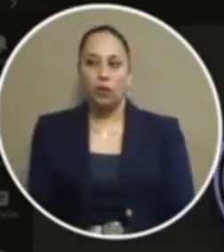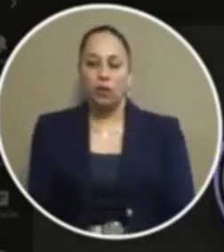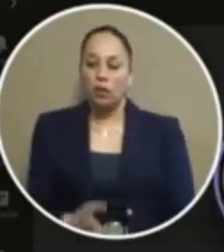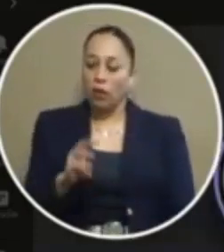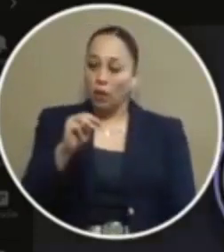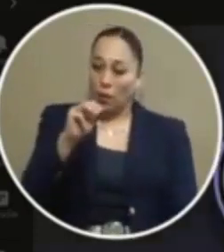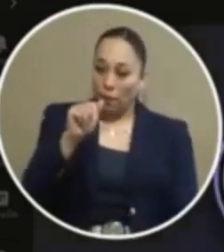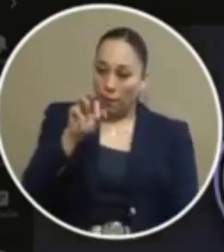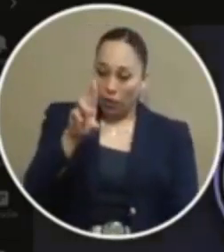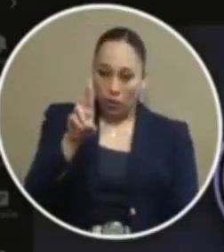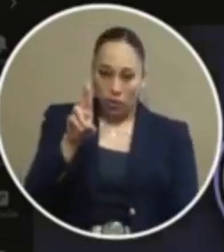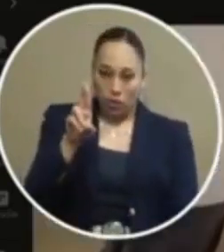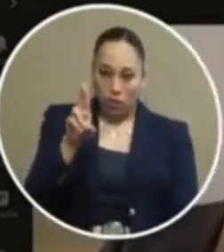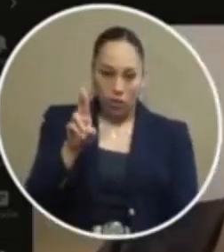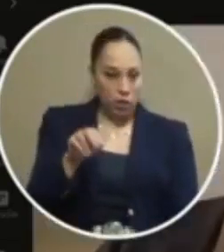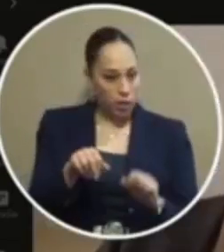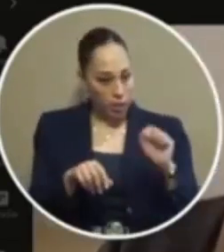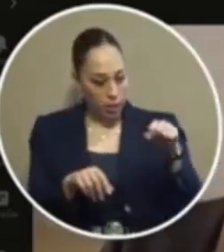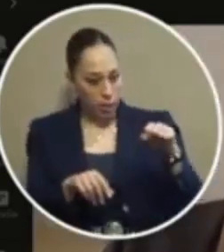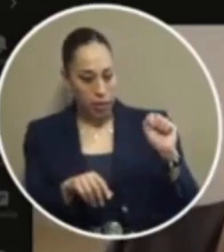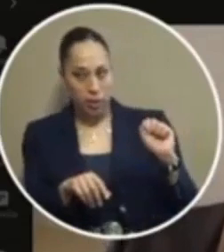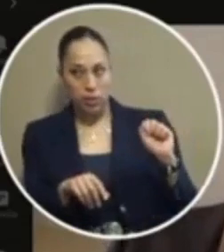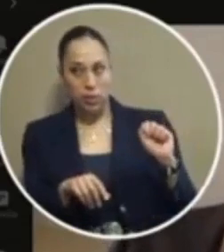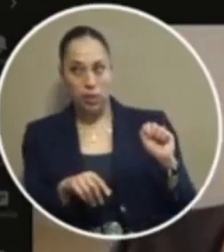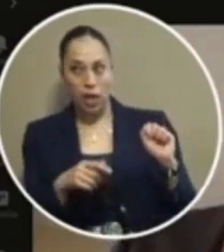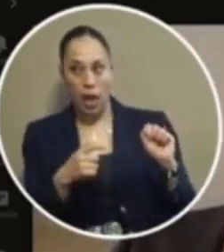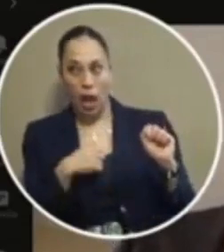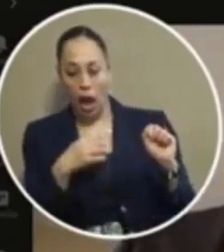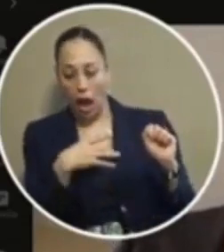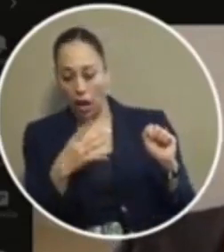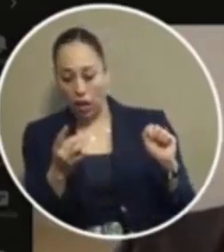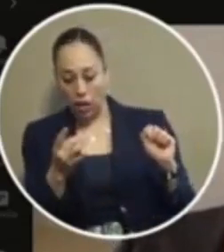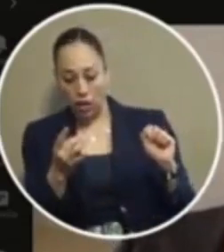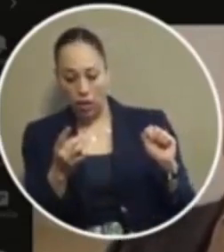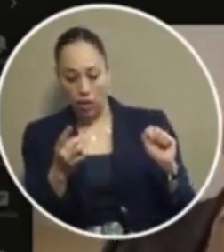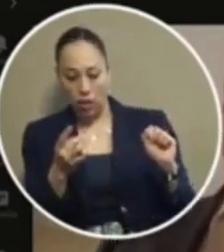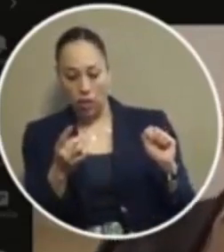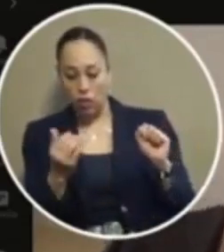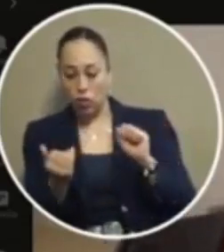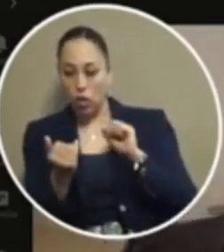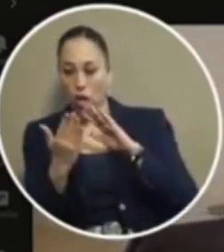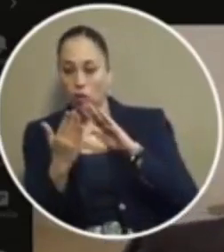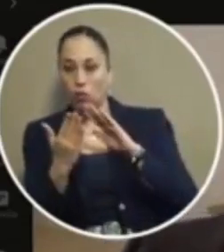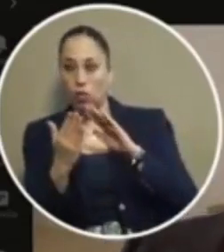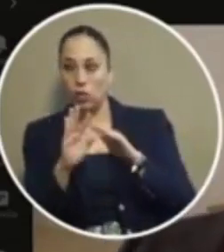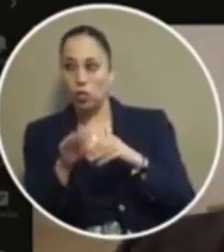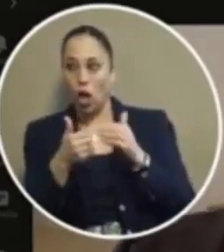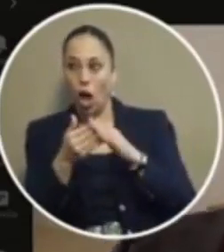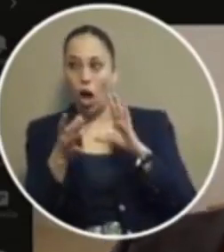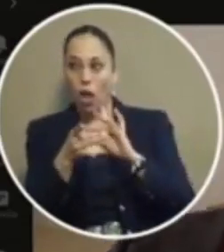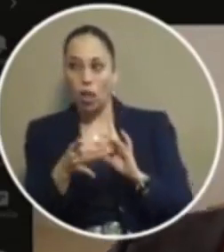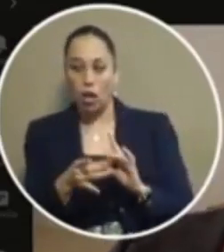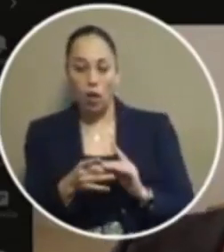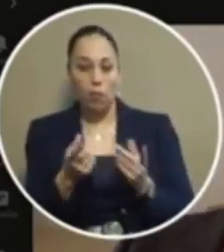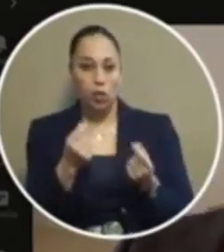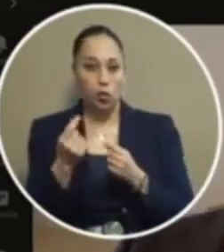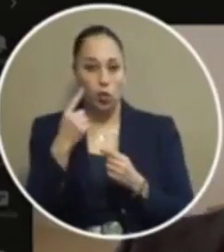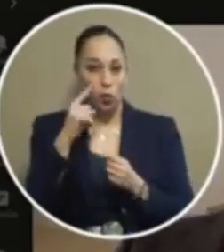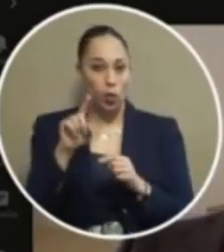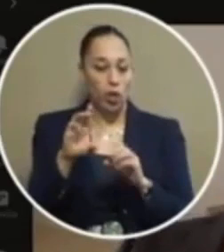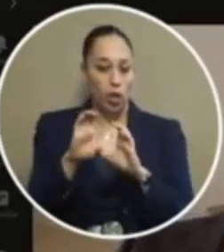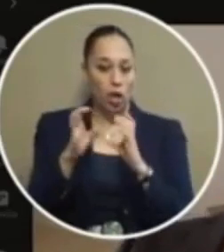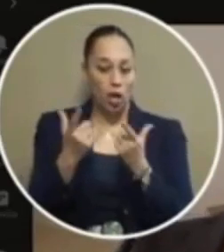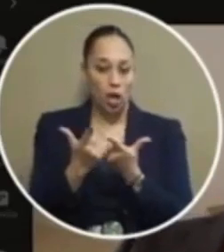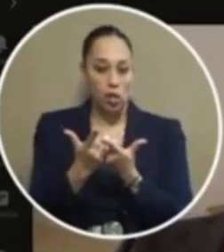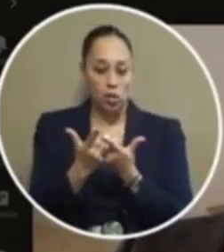yes i'd like to um address uh all the comments that have been made by the council